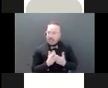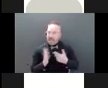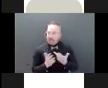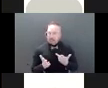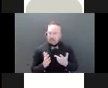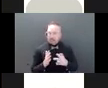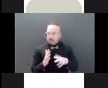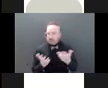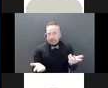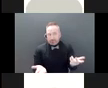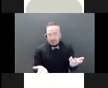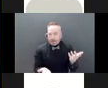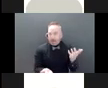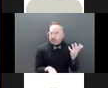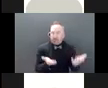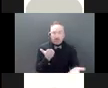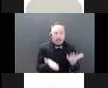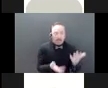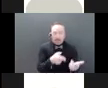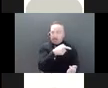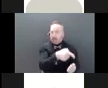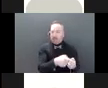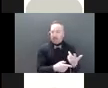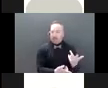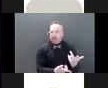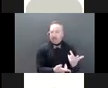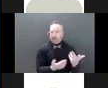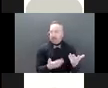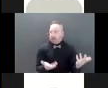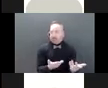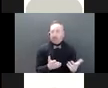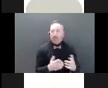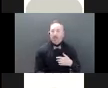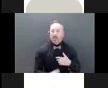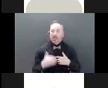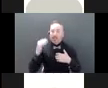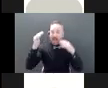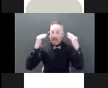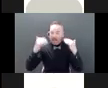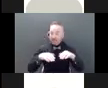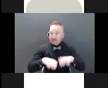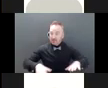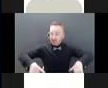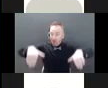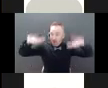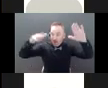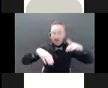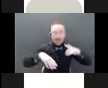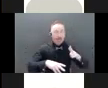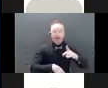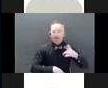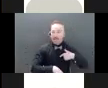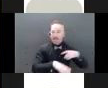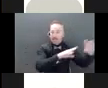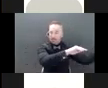maybe moved back in with their with their parents who may be of age, they've lost income, they